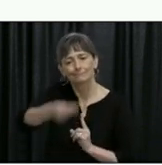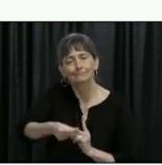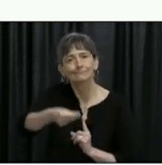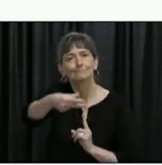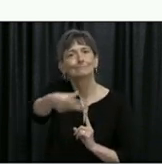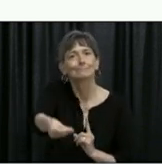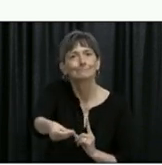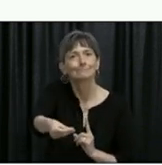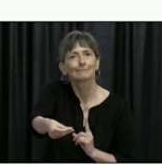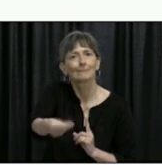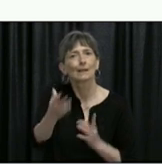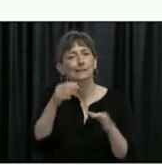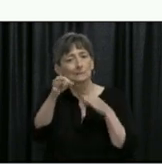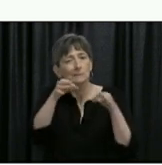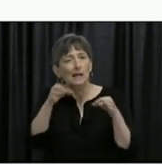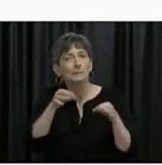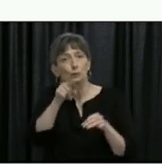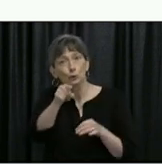certainly rings true.